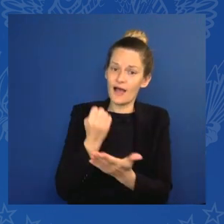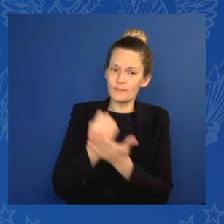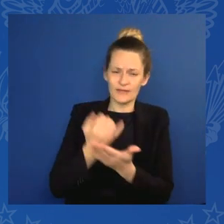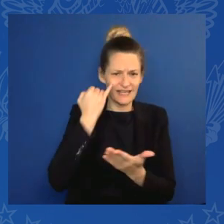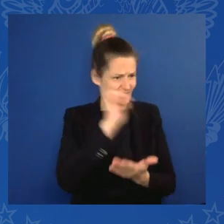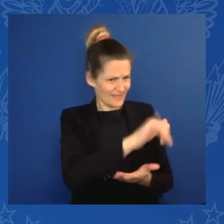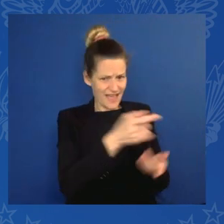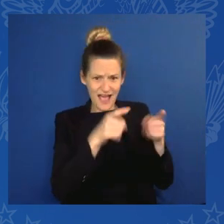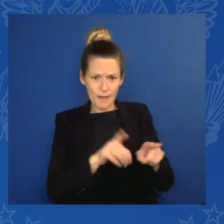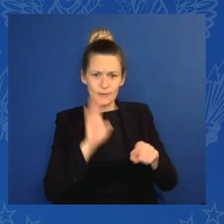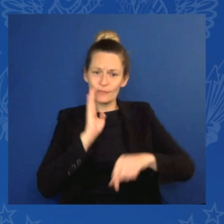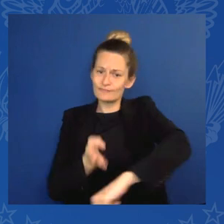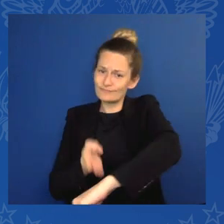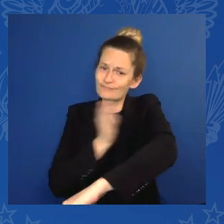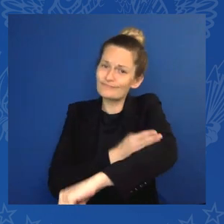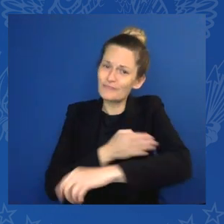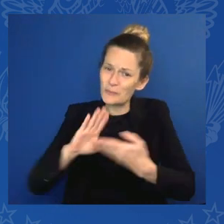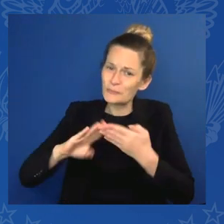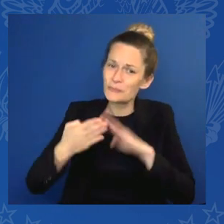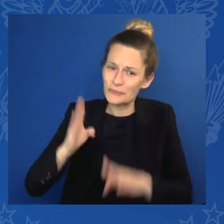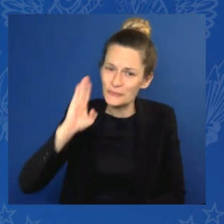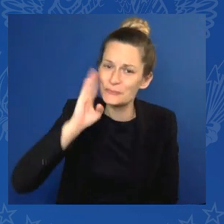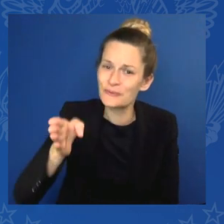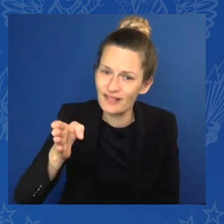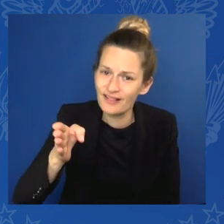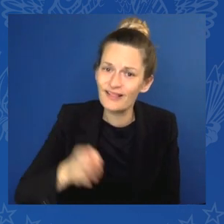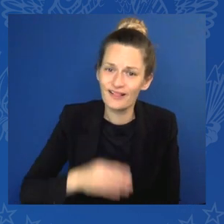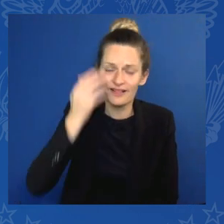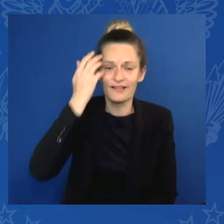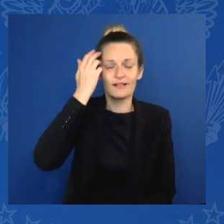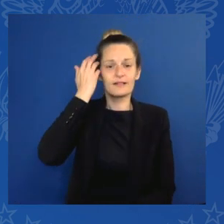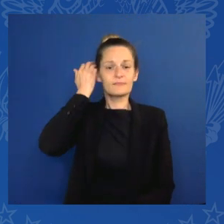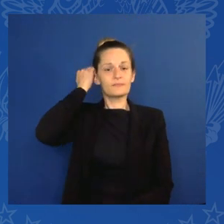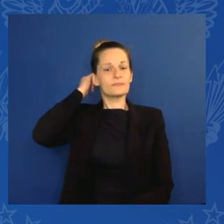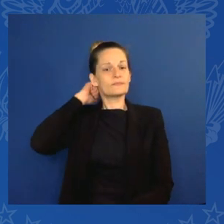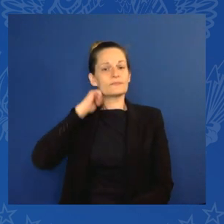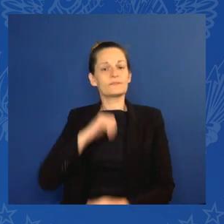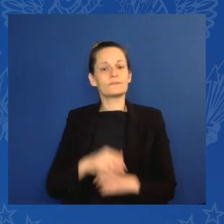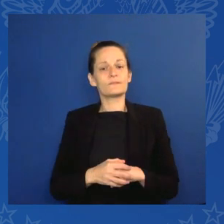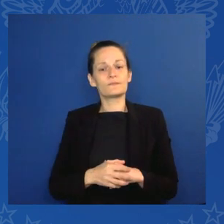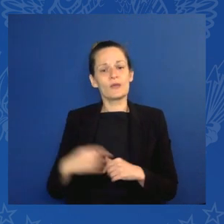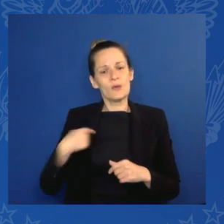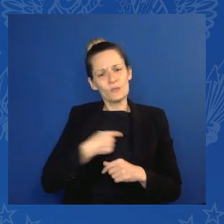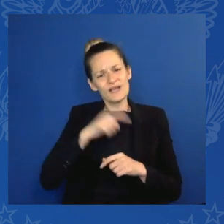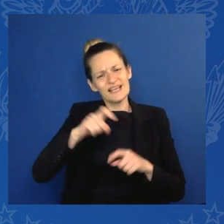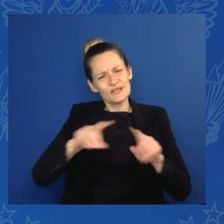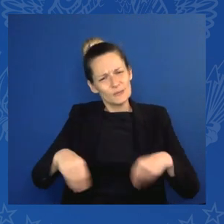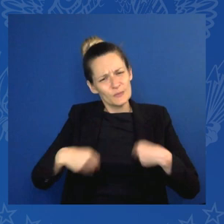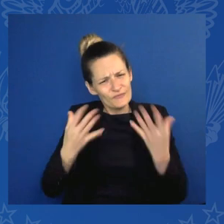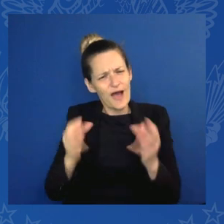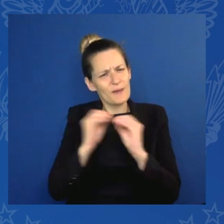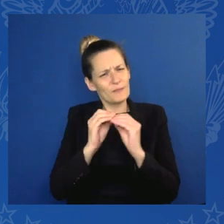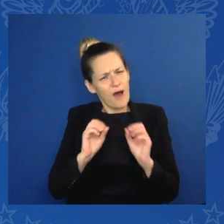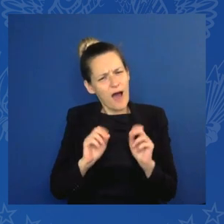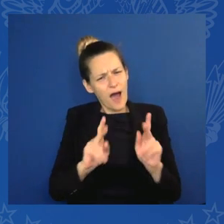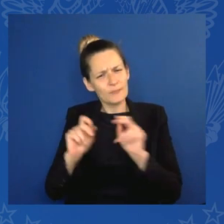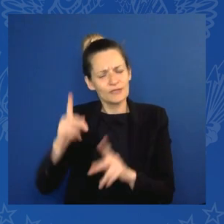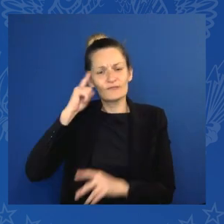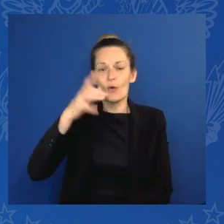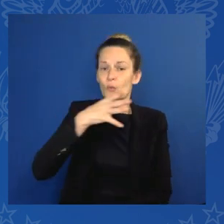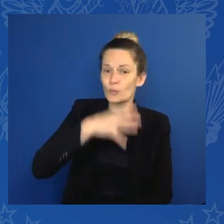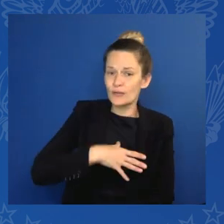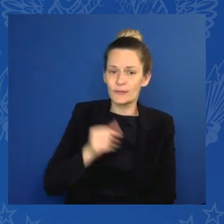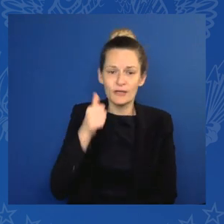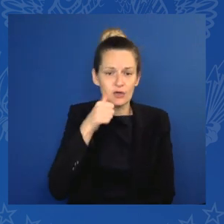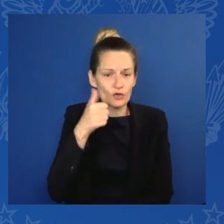the board. We have to increase those opportunities, though, for women and girls to thrive, including practical steps to make childcare more